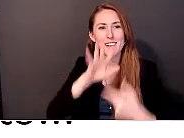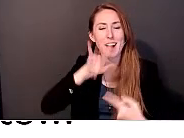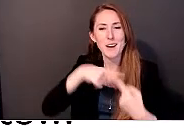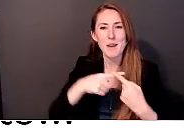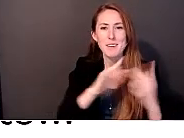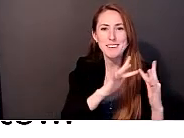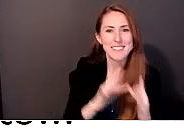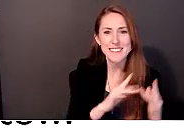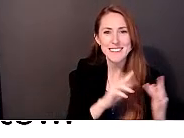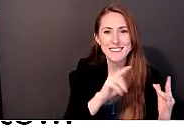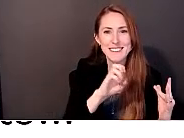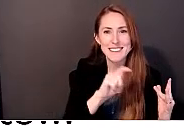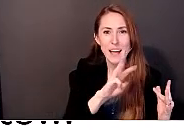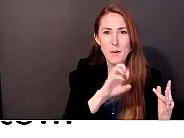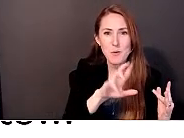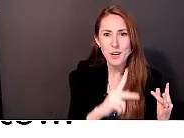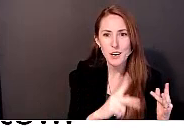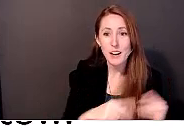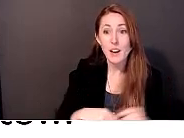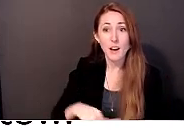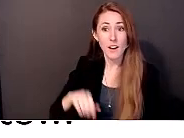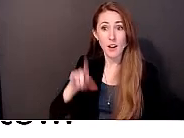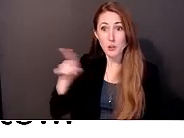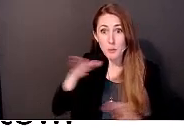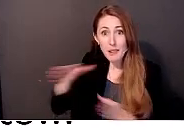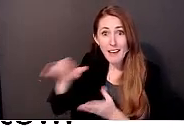Yes. Maybe that was planned. I was trying.